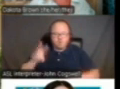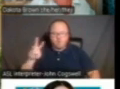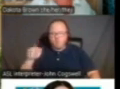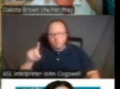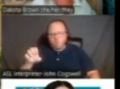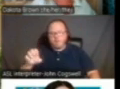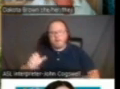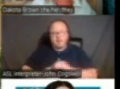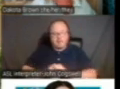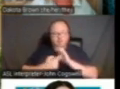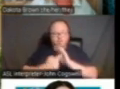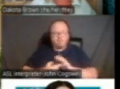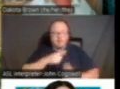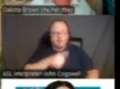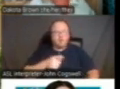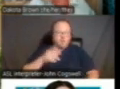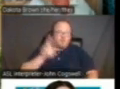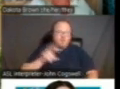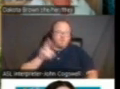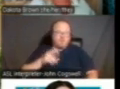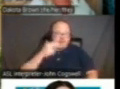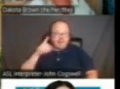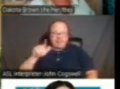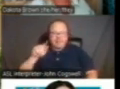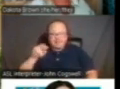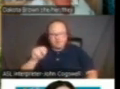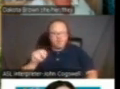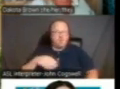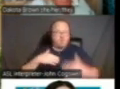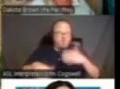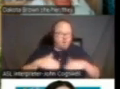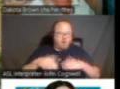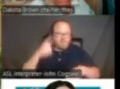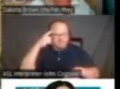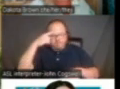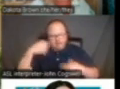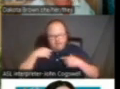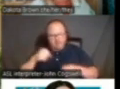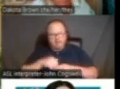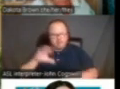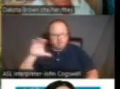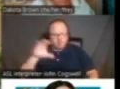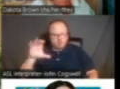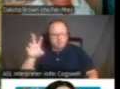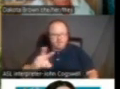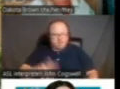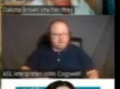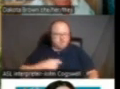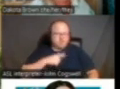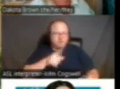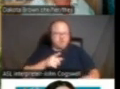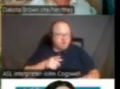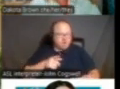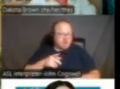represented at the Latino Commission's second annual walk for mental health in Coachella. We were at the Art of Wellness, too, and